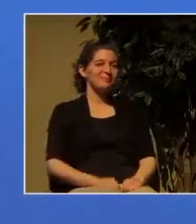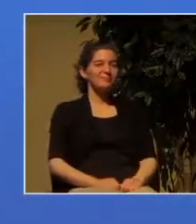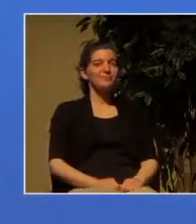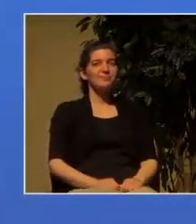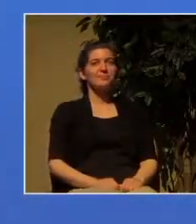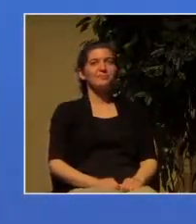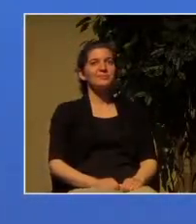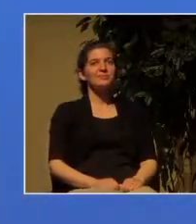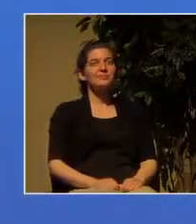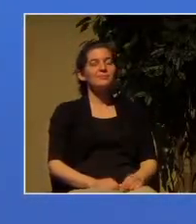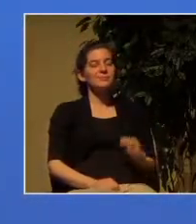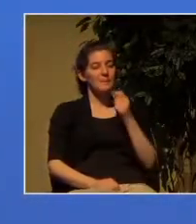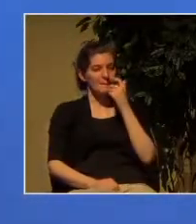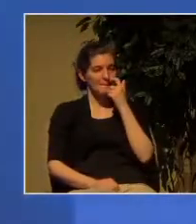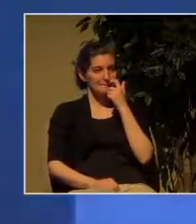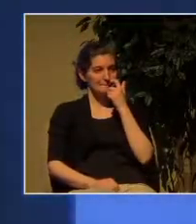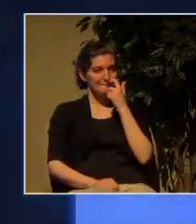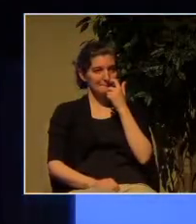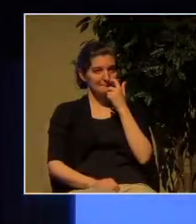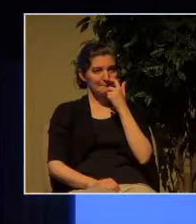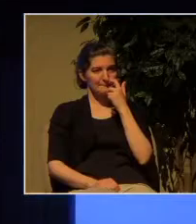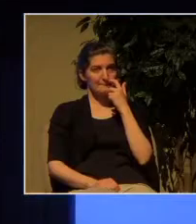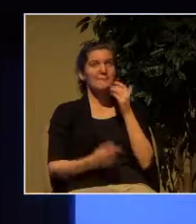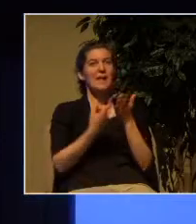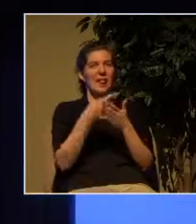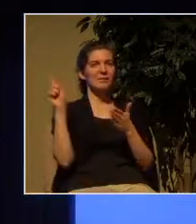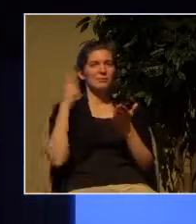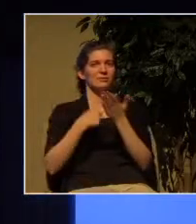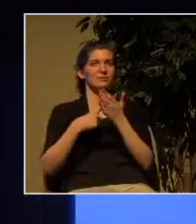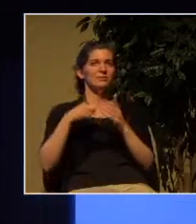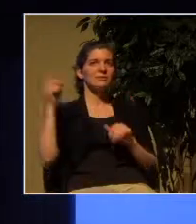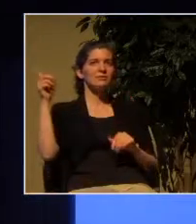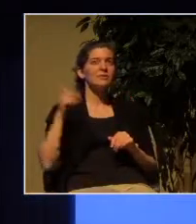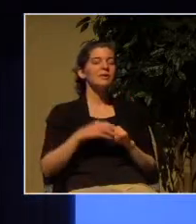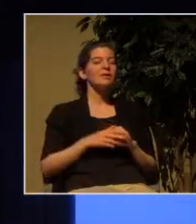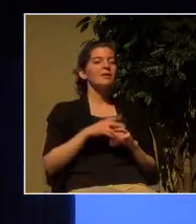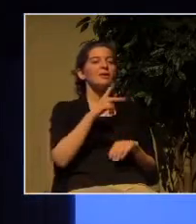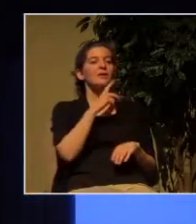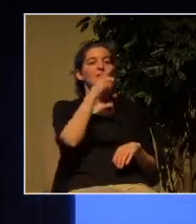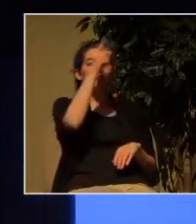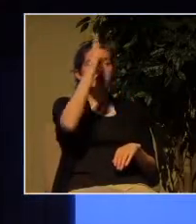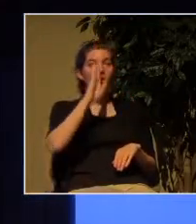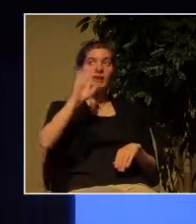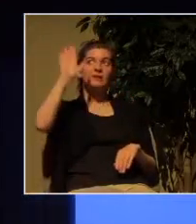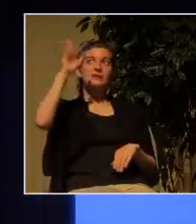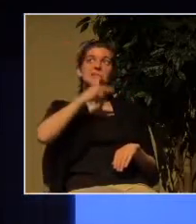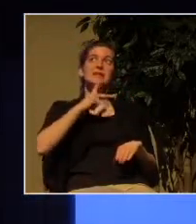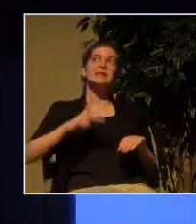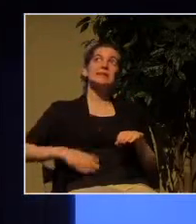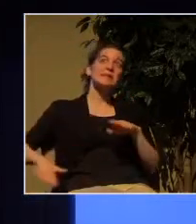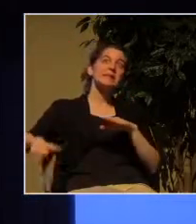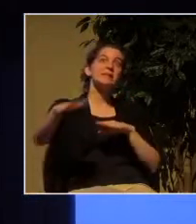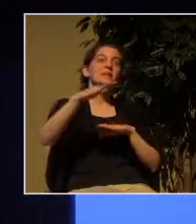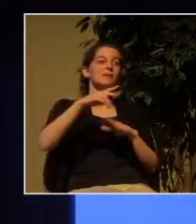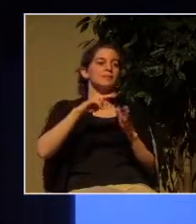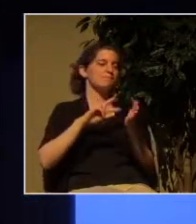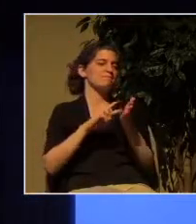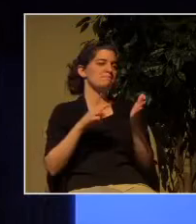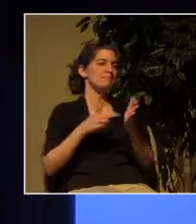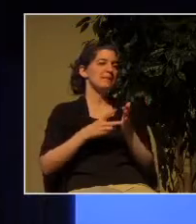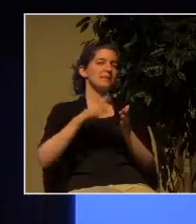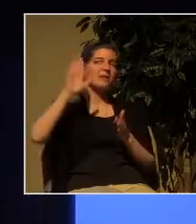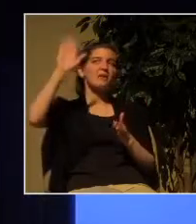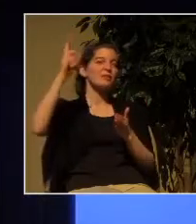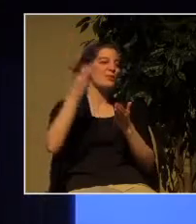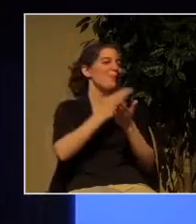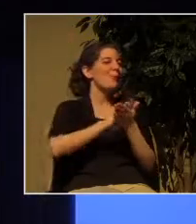we the kingdom of God is the holiness of God and we sang